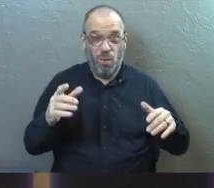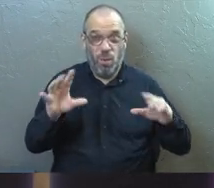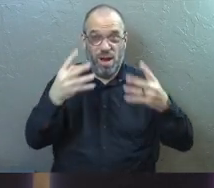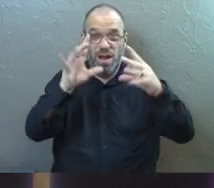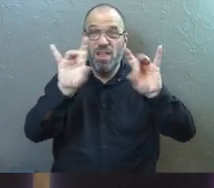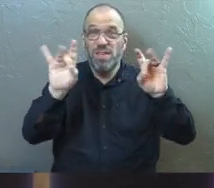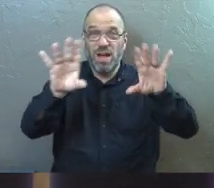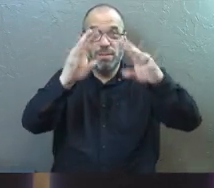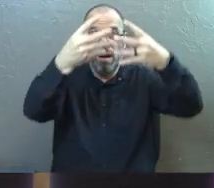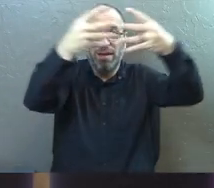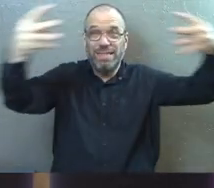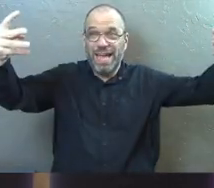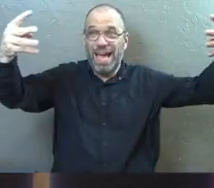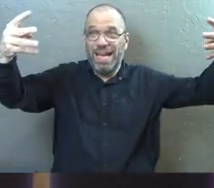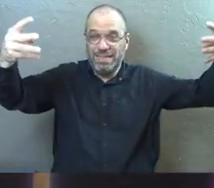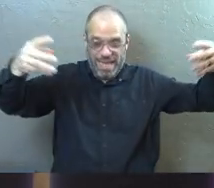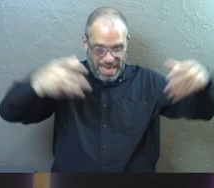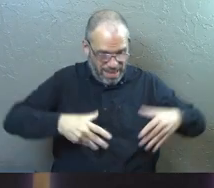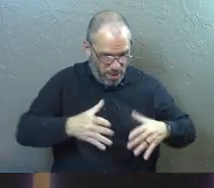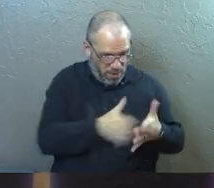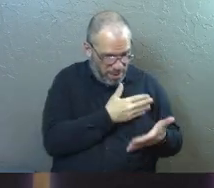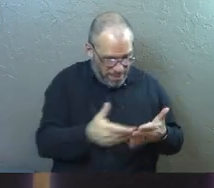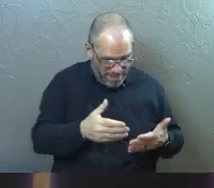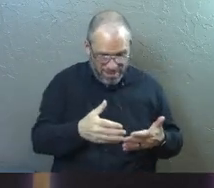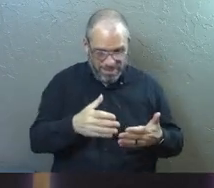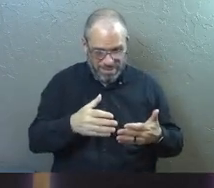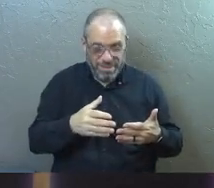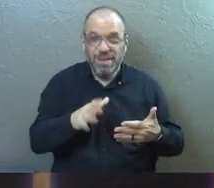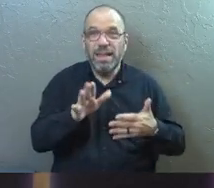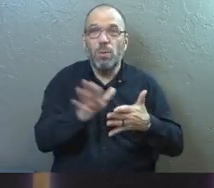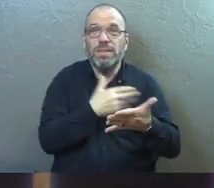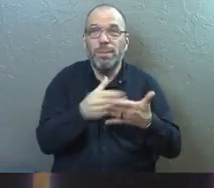volleyball nets were and there's the can of paint and a brush.